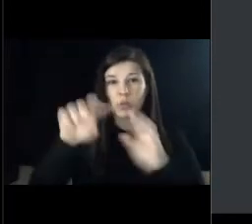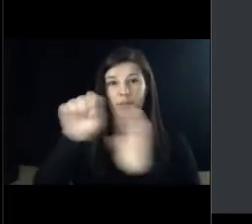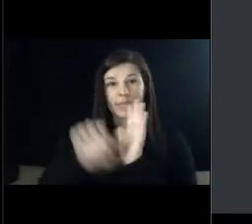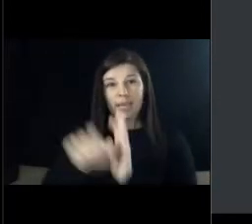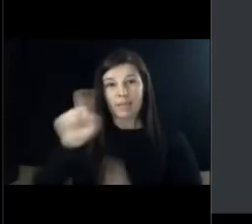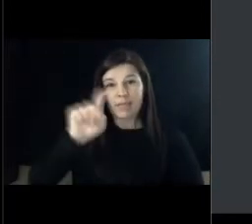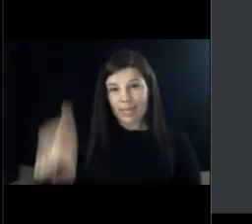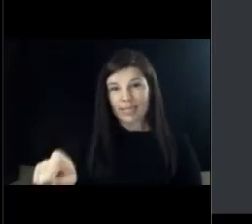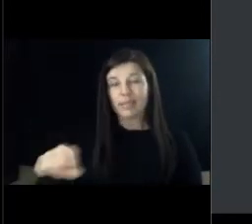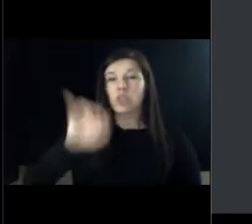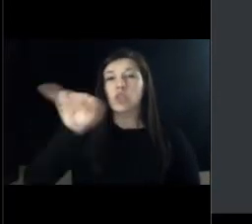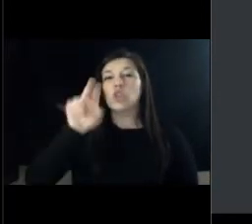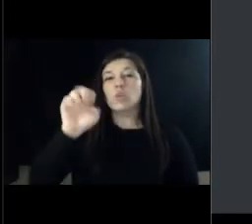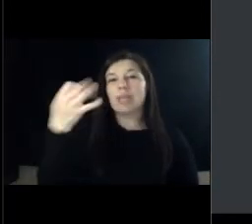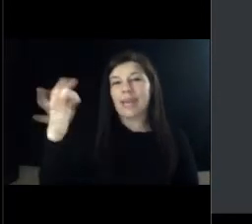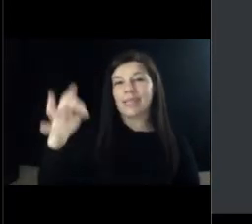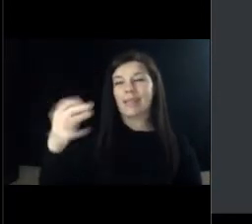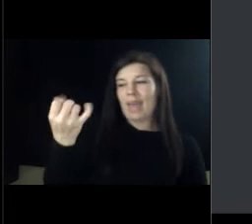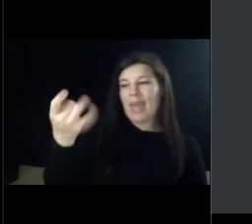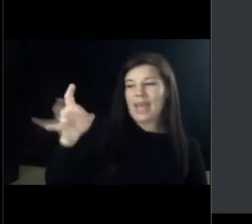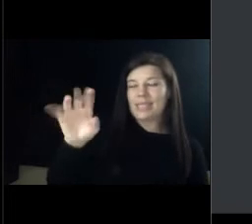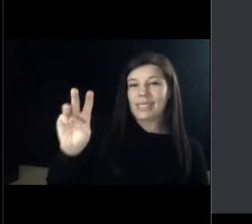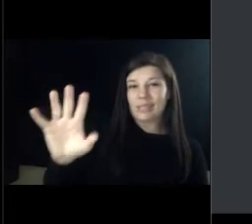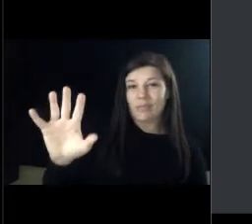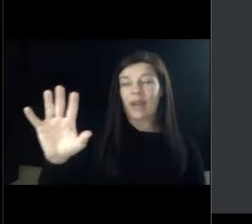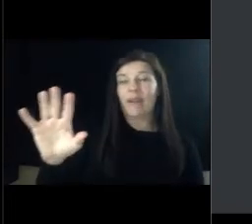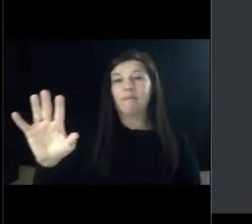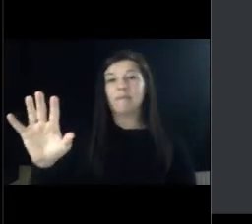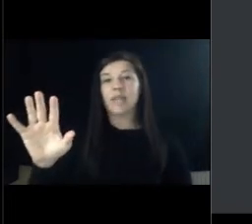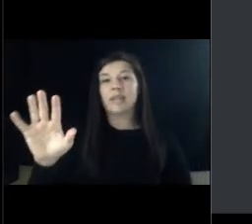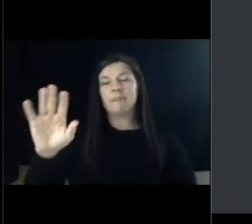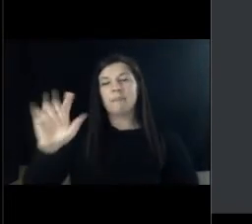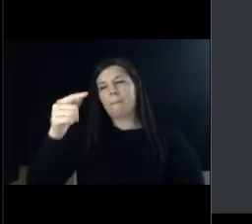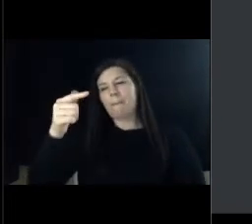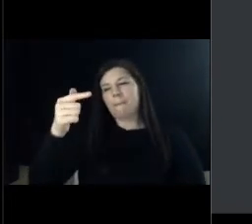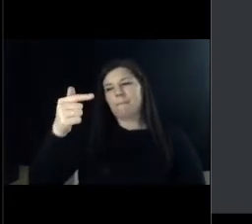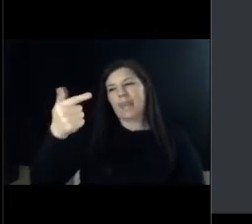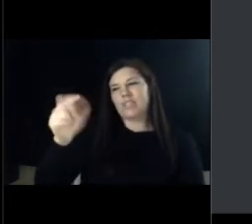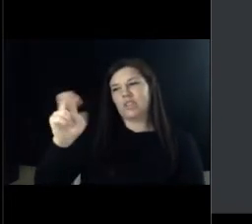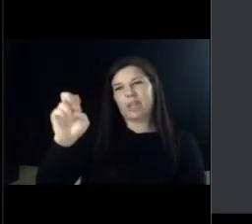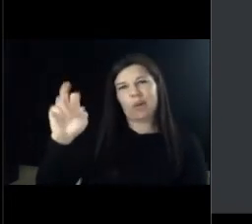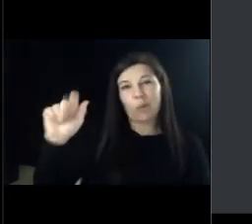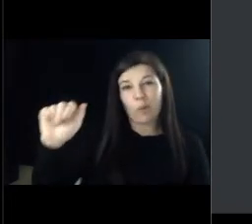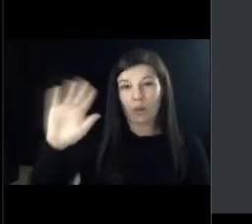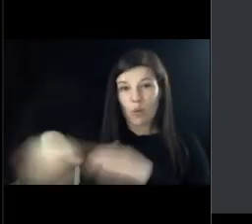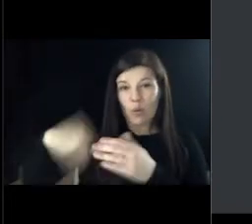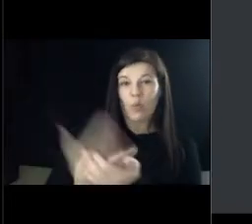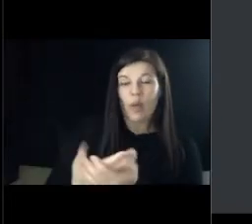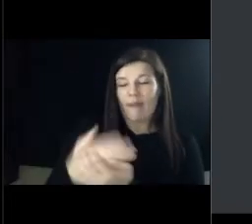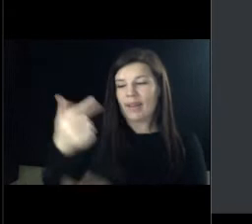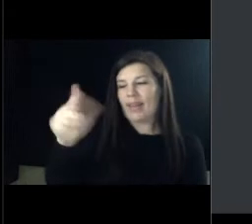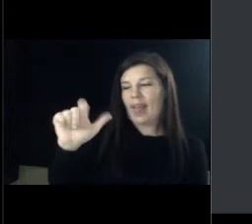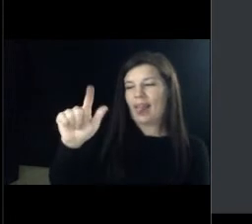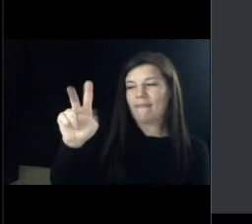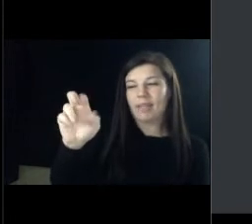1865 union major general gordon granger and his regiment arrived in galveston and spread the word that